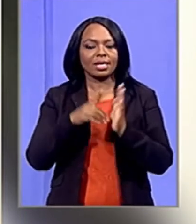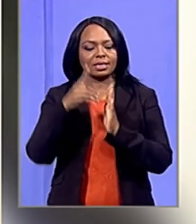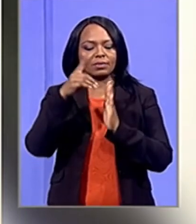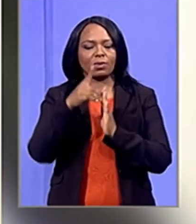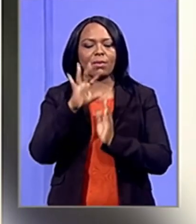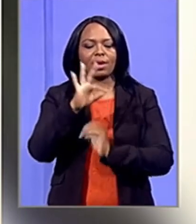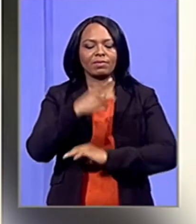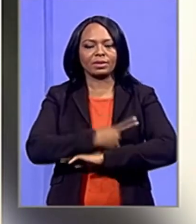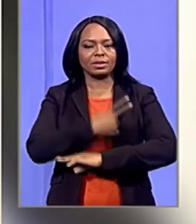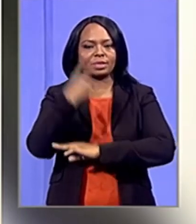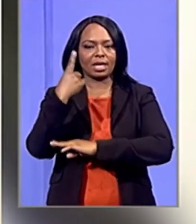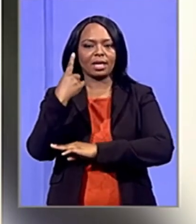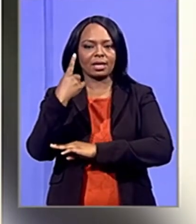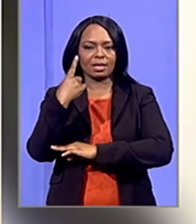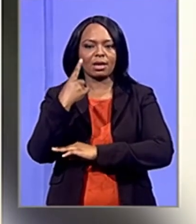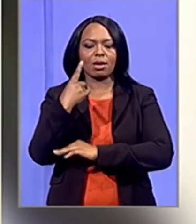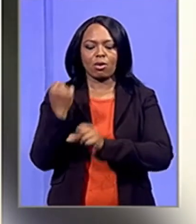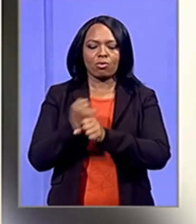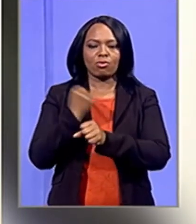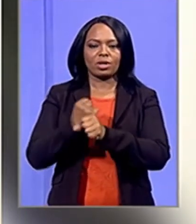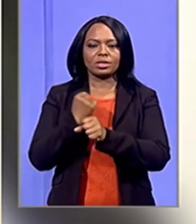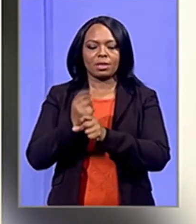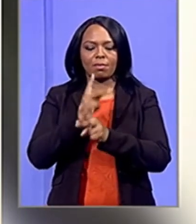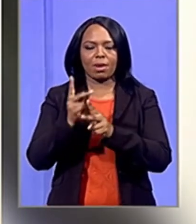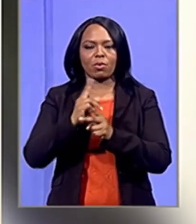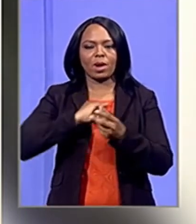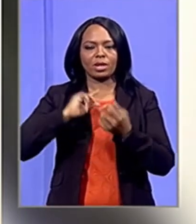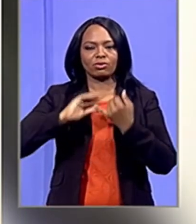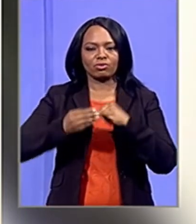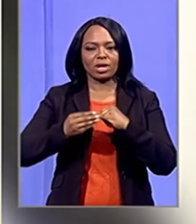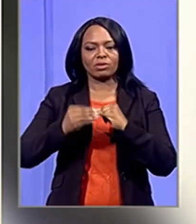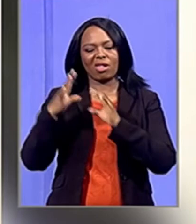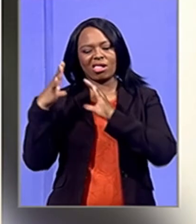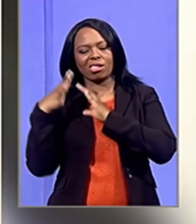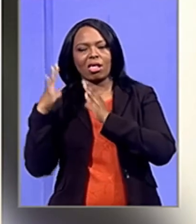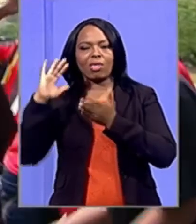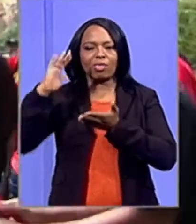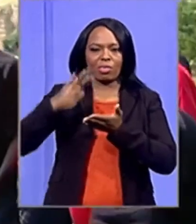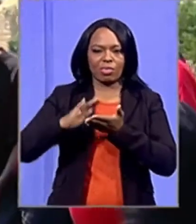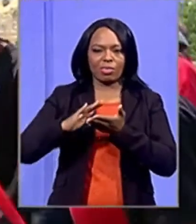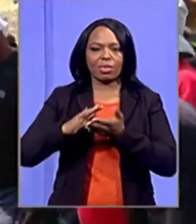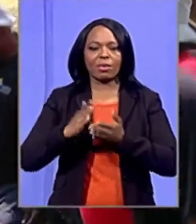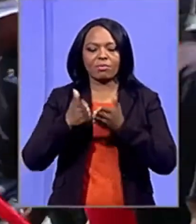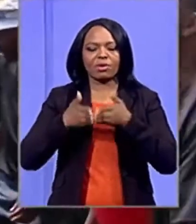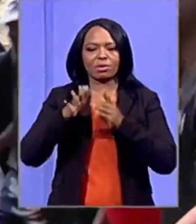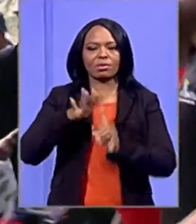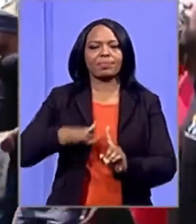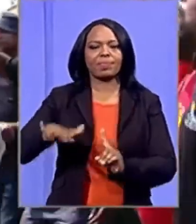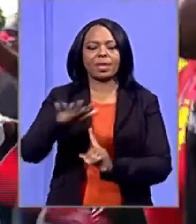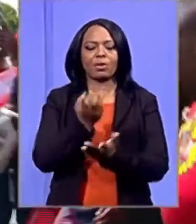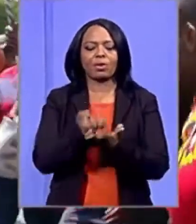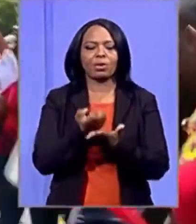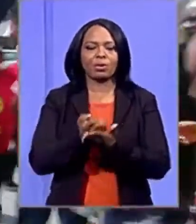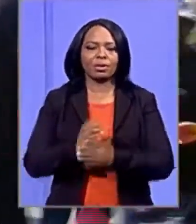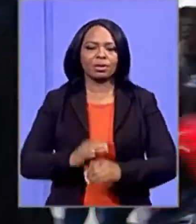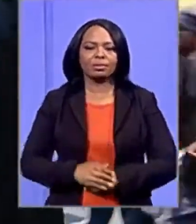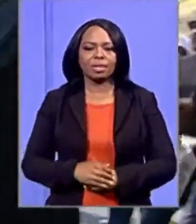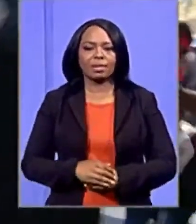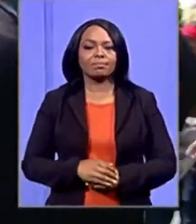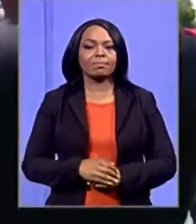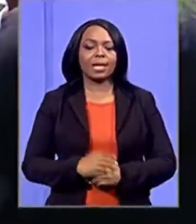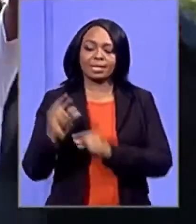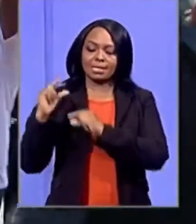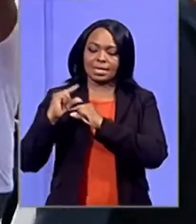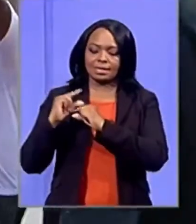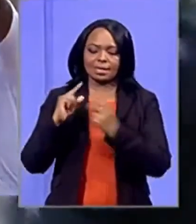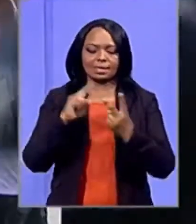daily operational plans to minimize the impact on the maritime economy. As you can see, there is no